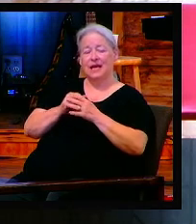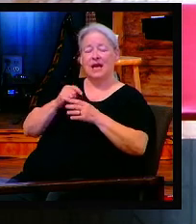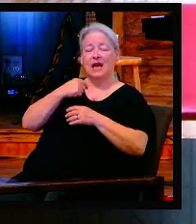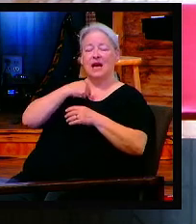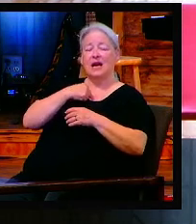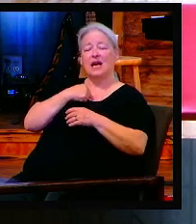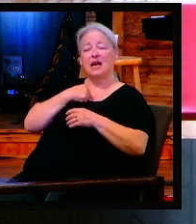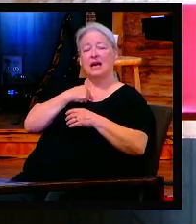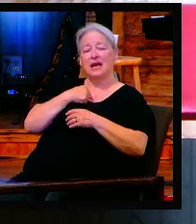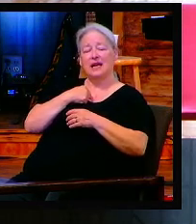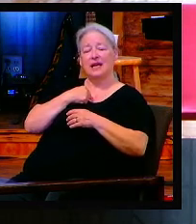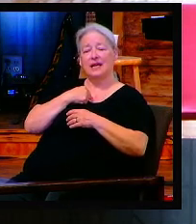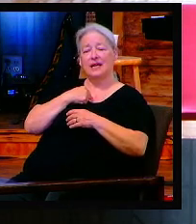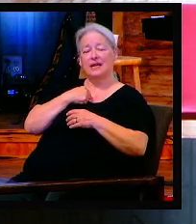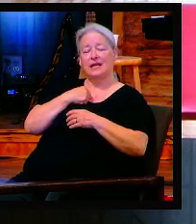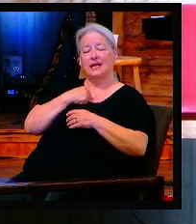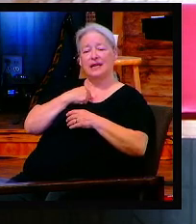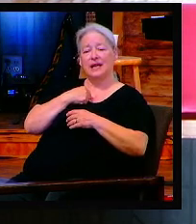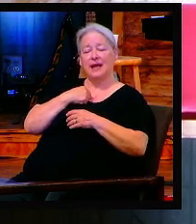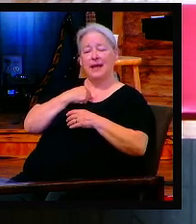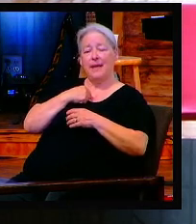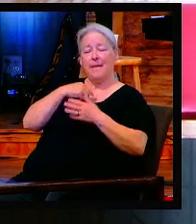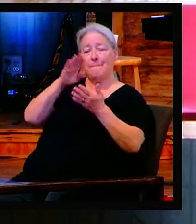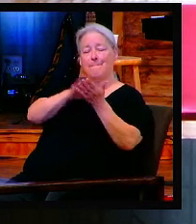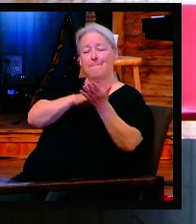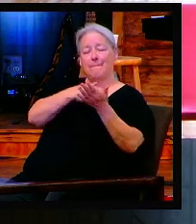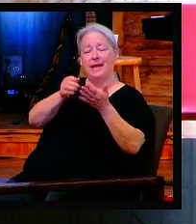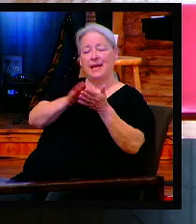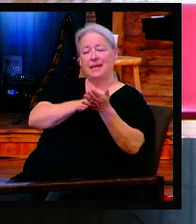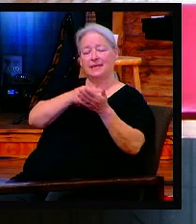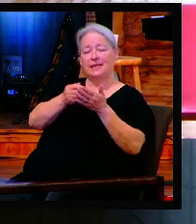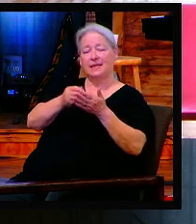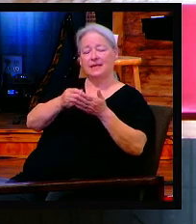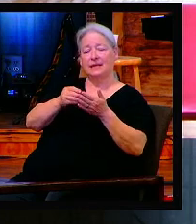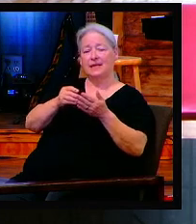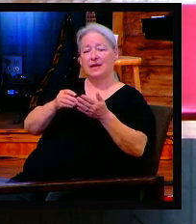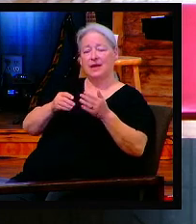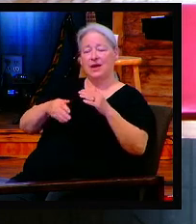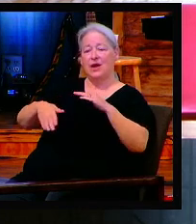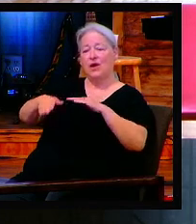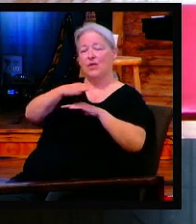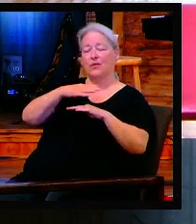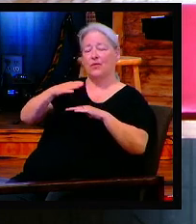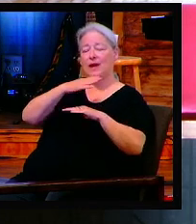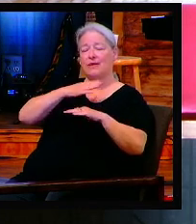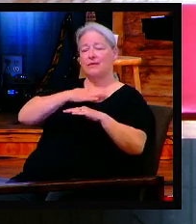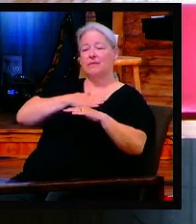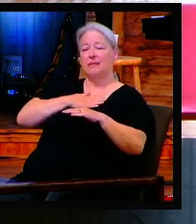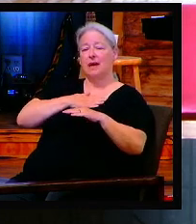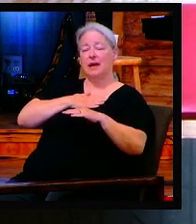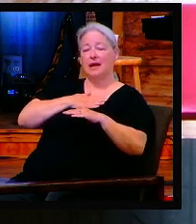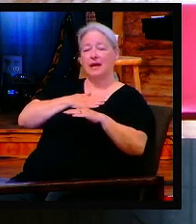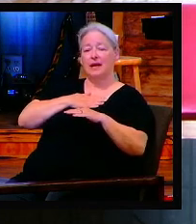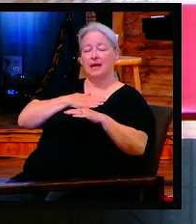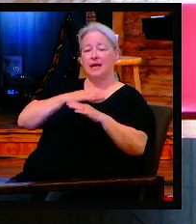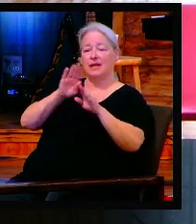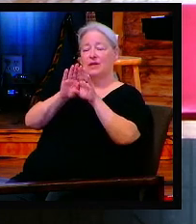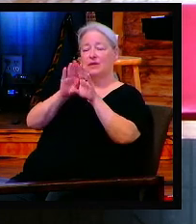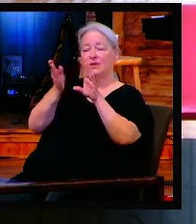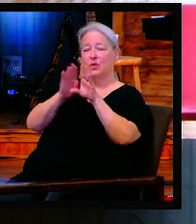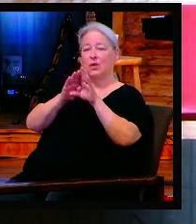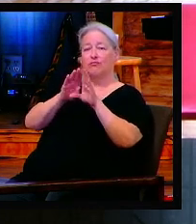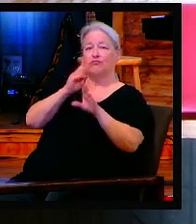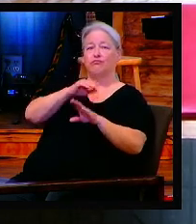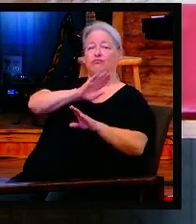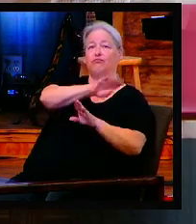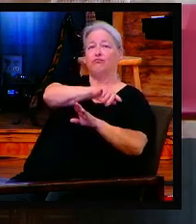your house? Because the Bible, the apostle Peter said, I don't say this to be tedious to you, but to remind you. I mean, raise your hand if you know you